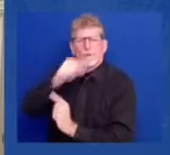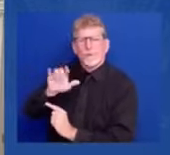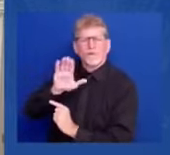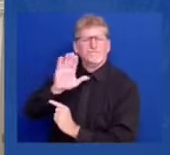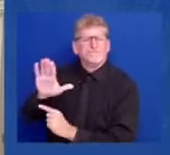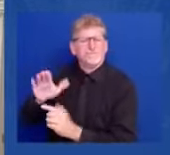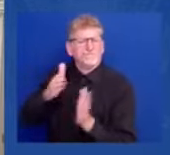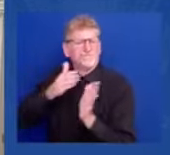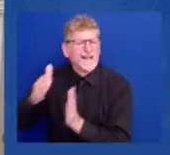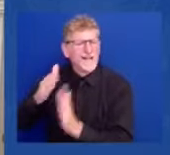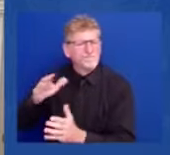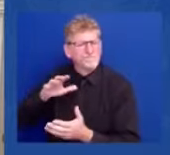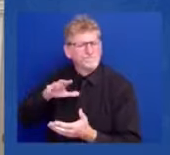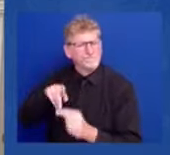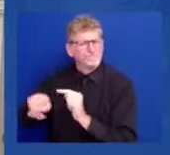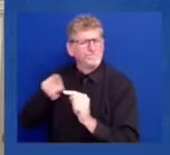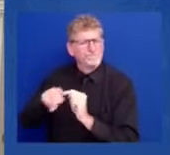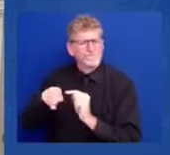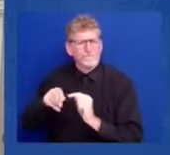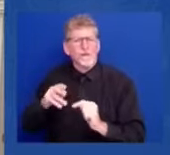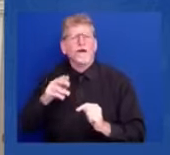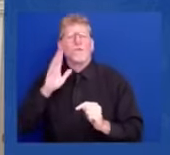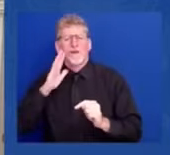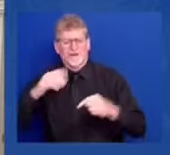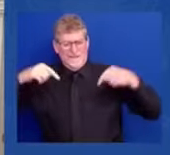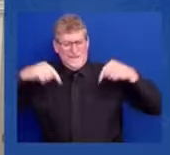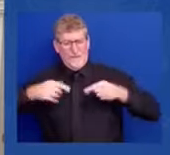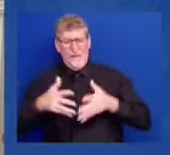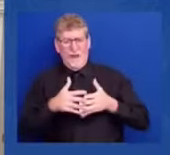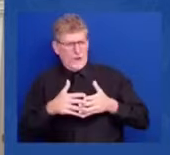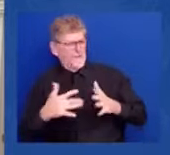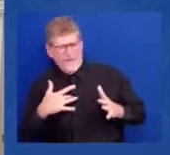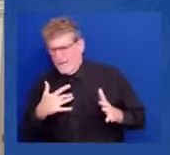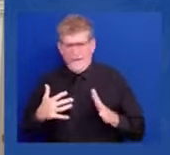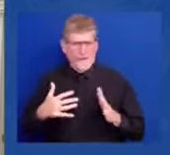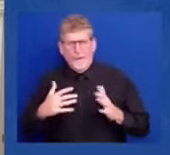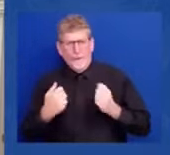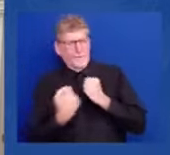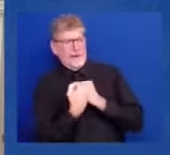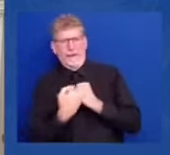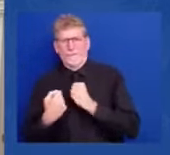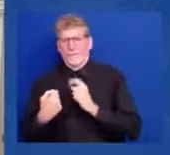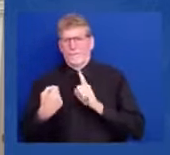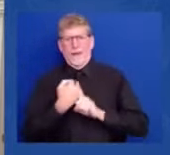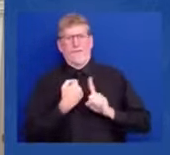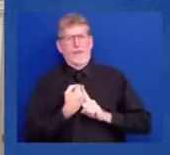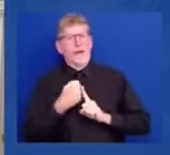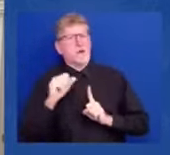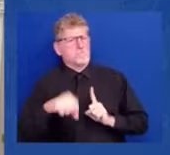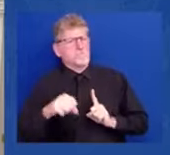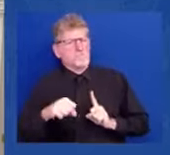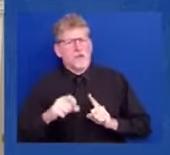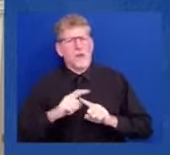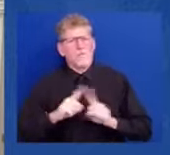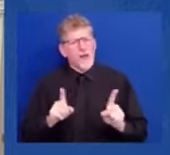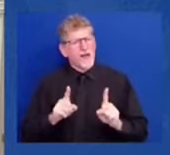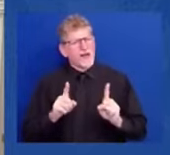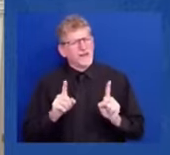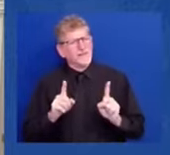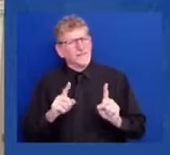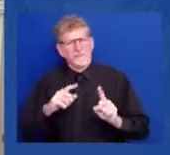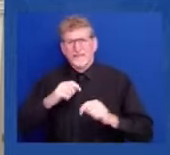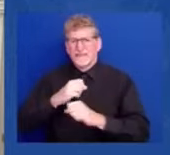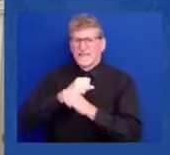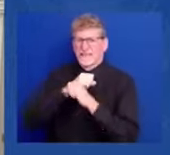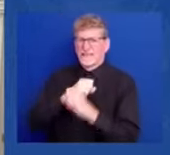freedom is going to cost — it's going to cost us as well in the United States. Republicans and Democrats understand — alike understand